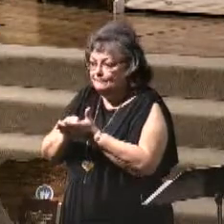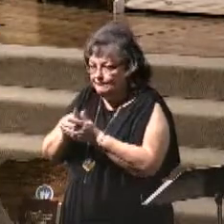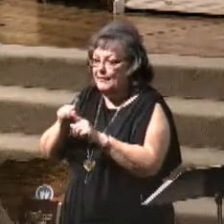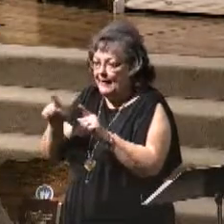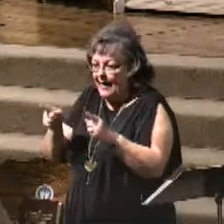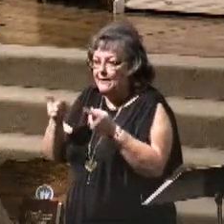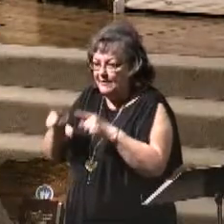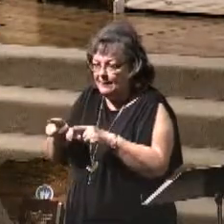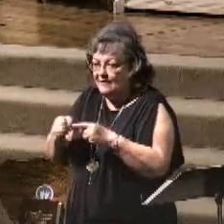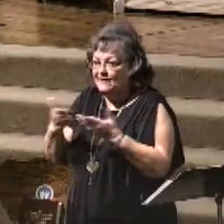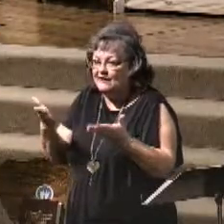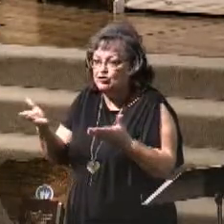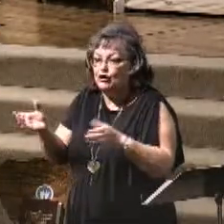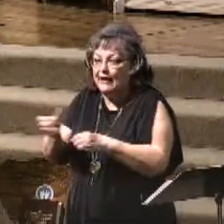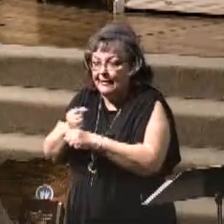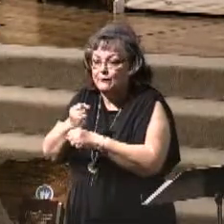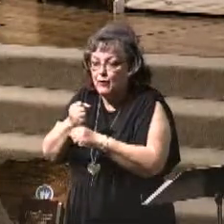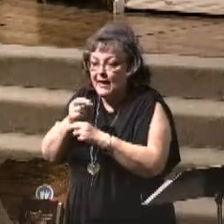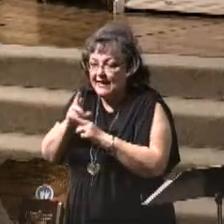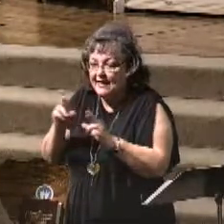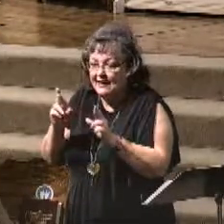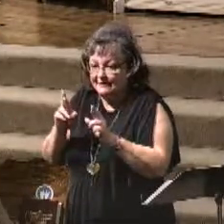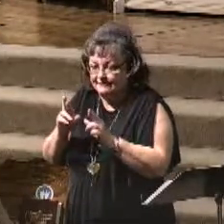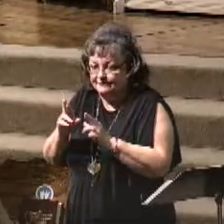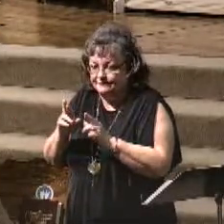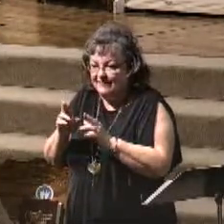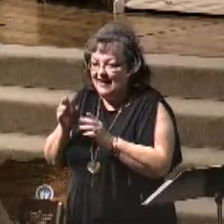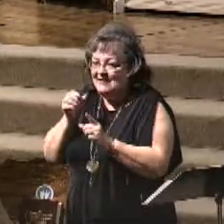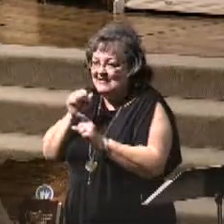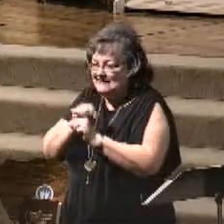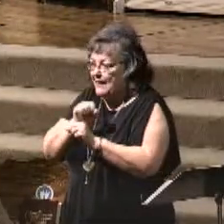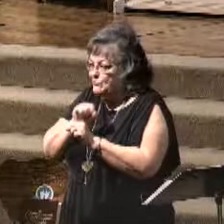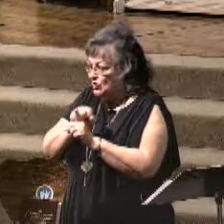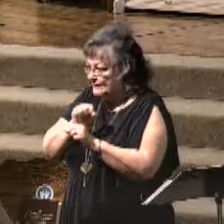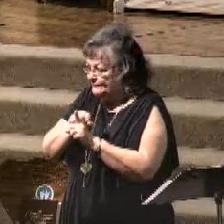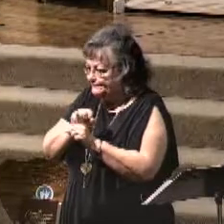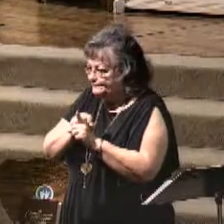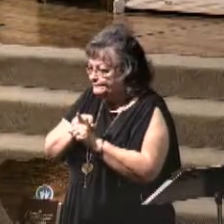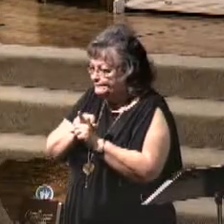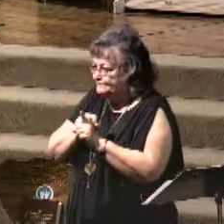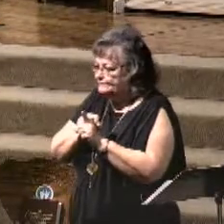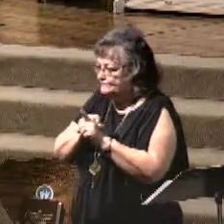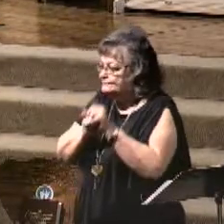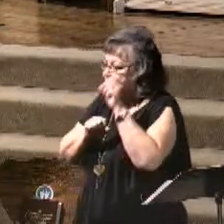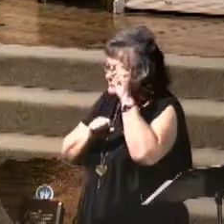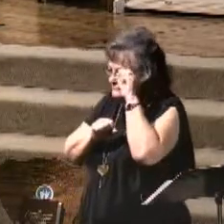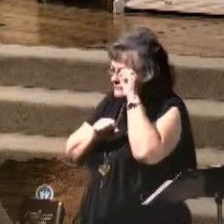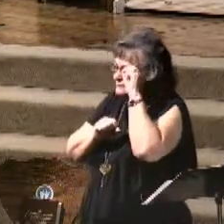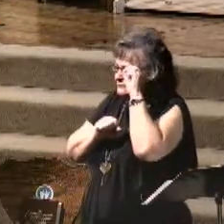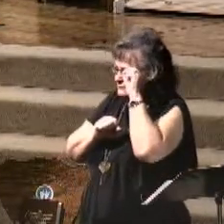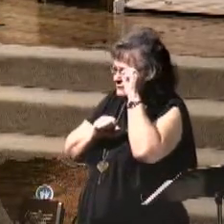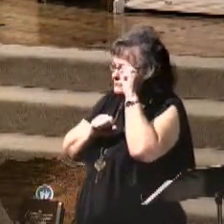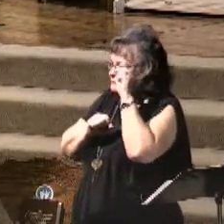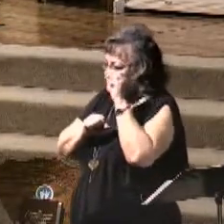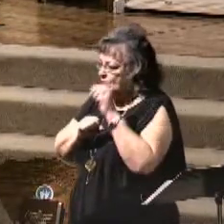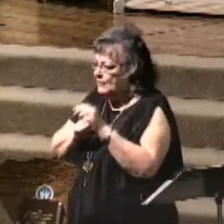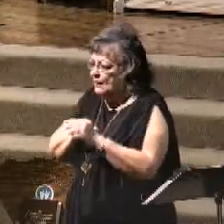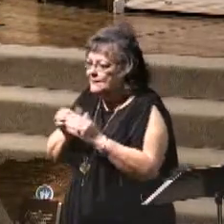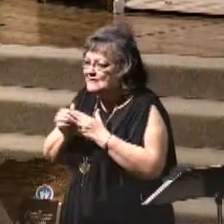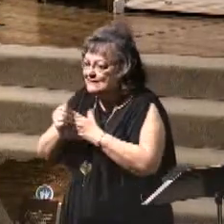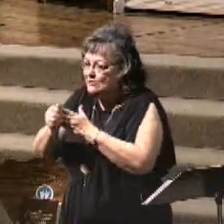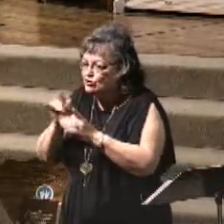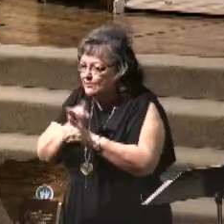Things are ready. Deception. Deception. In this leadership of deception,